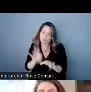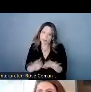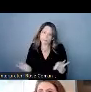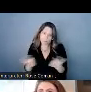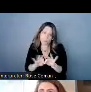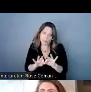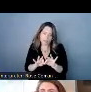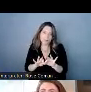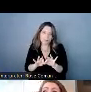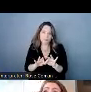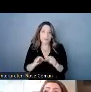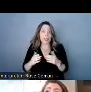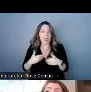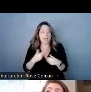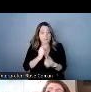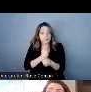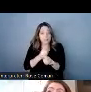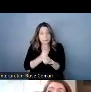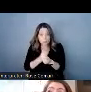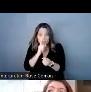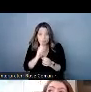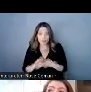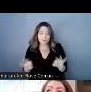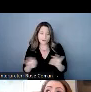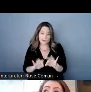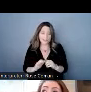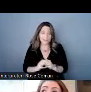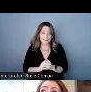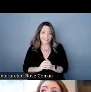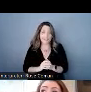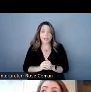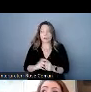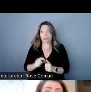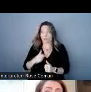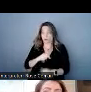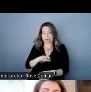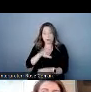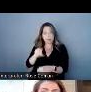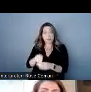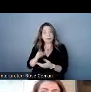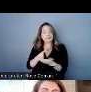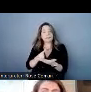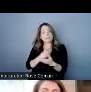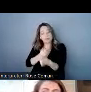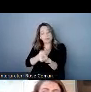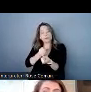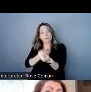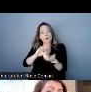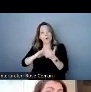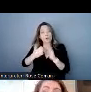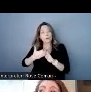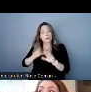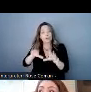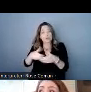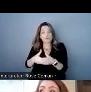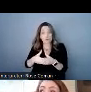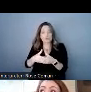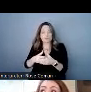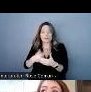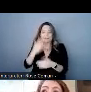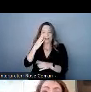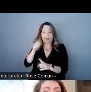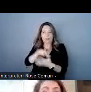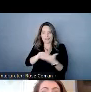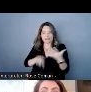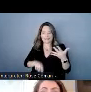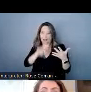having support is important so i included some of the support and community groups that i know and love in here